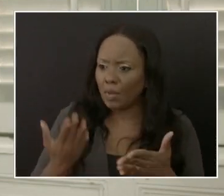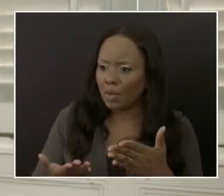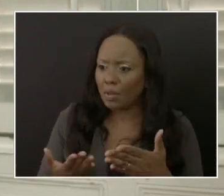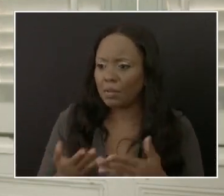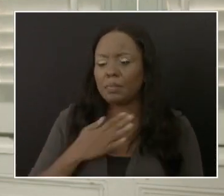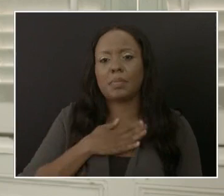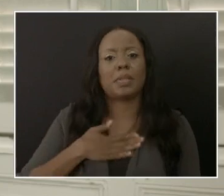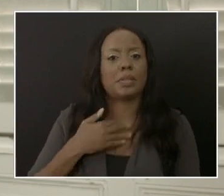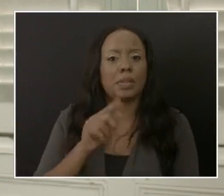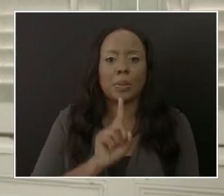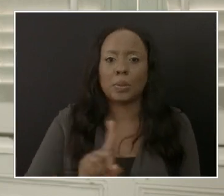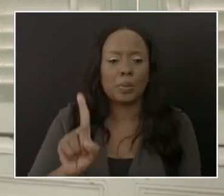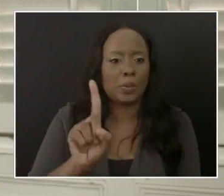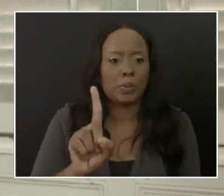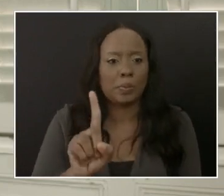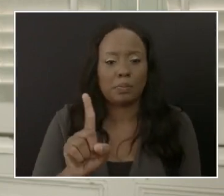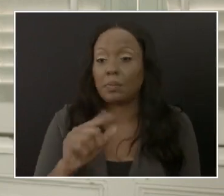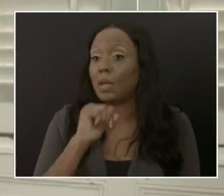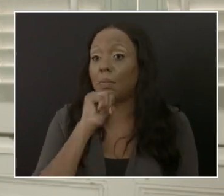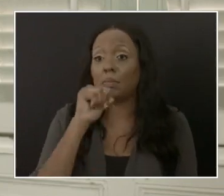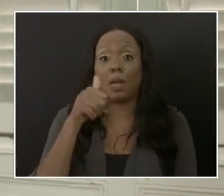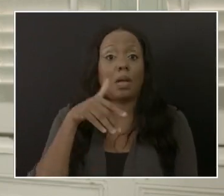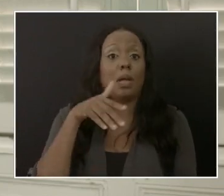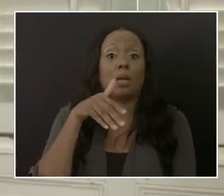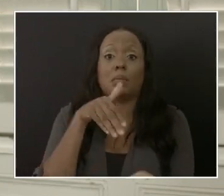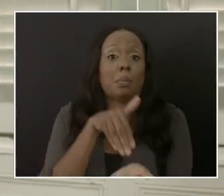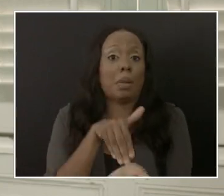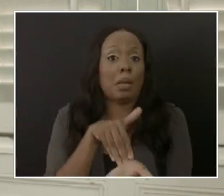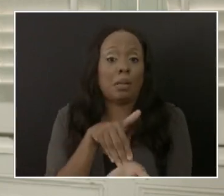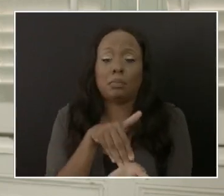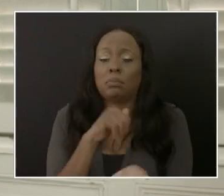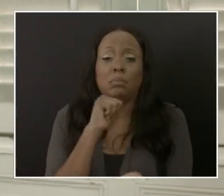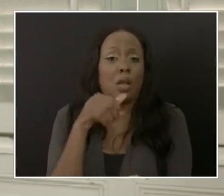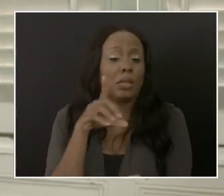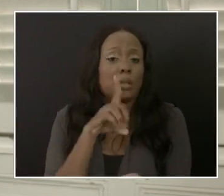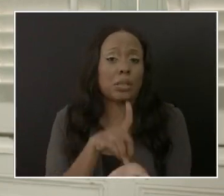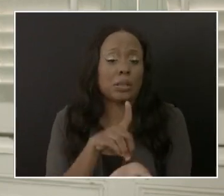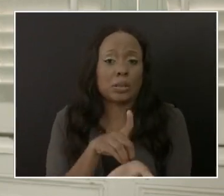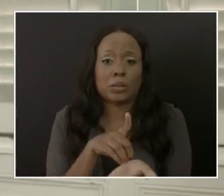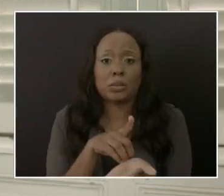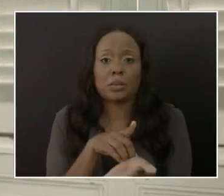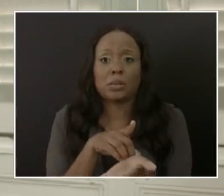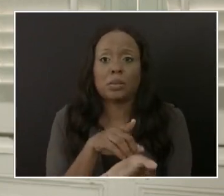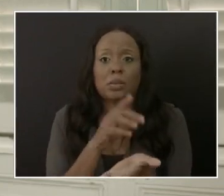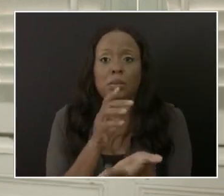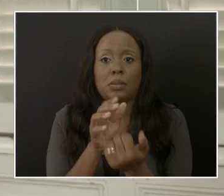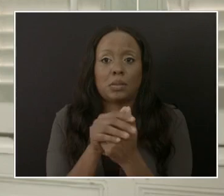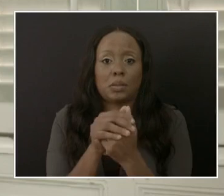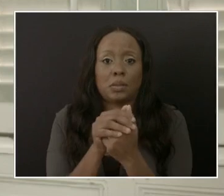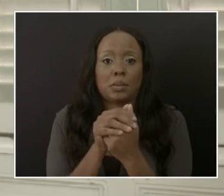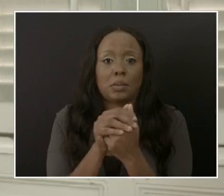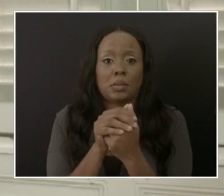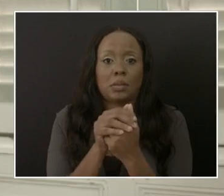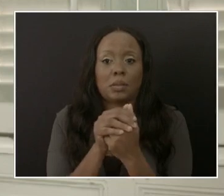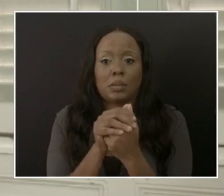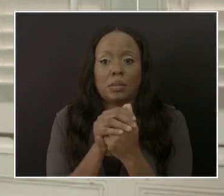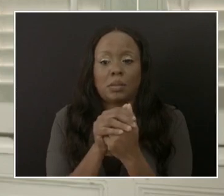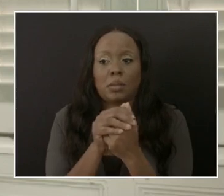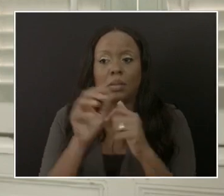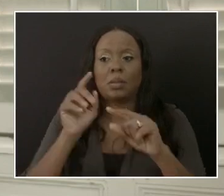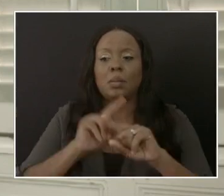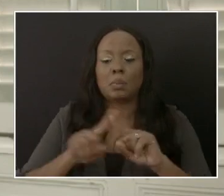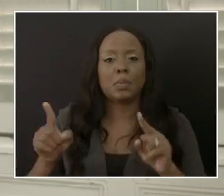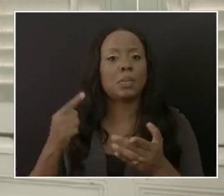care. I'm not a medical doctor, but the doctors will tell you that COVID has a way of reducing the amount of oxygen in your blood.